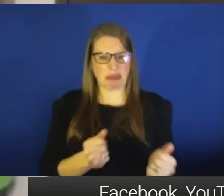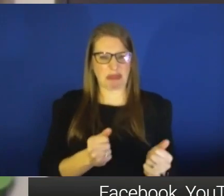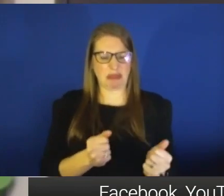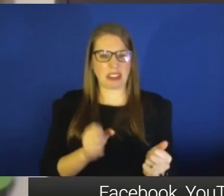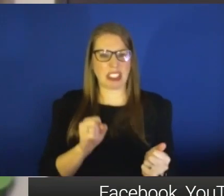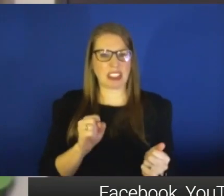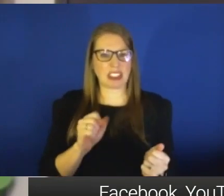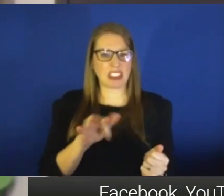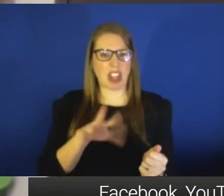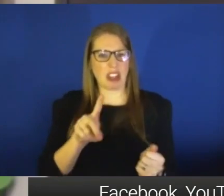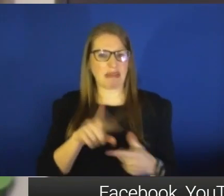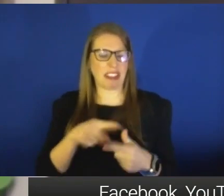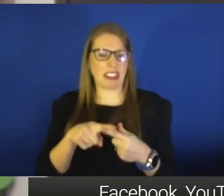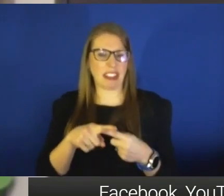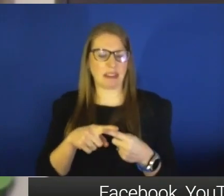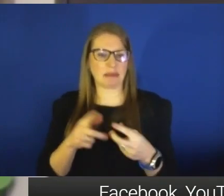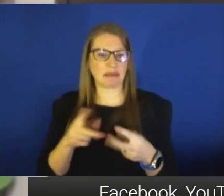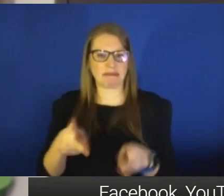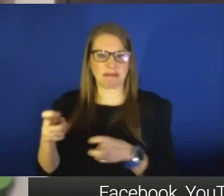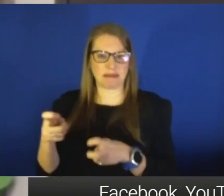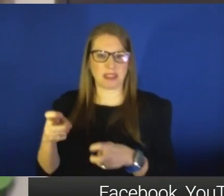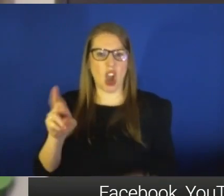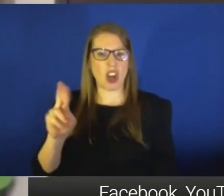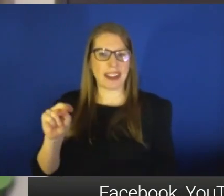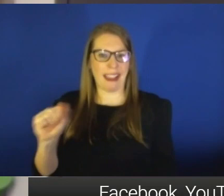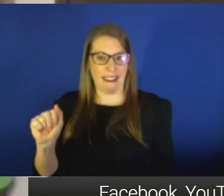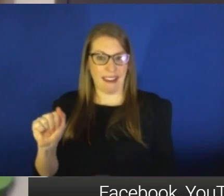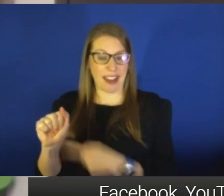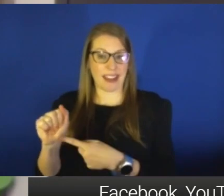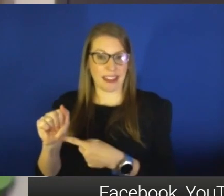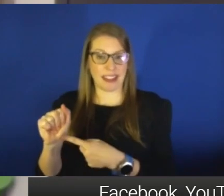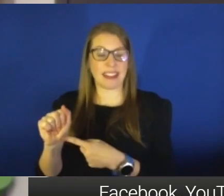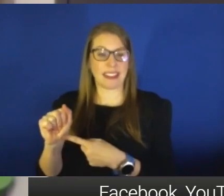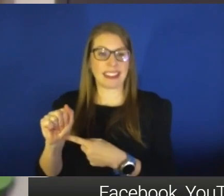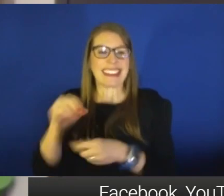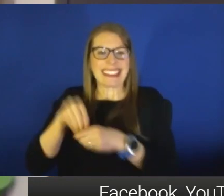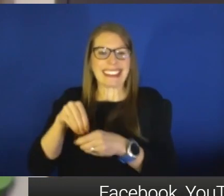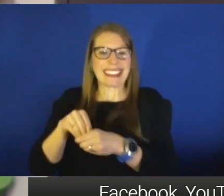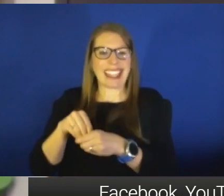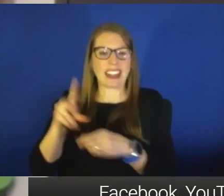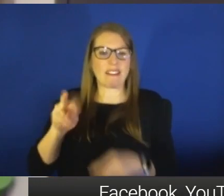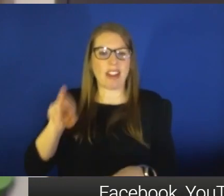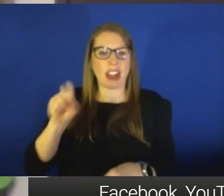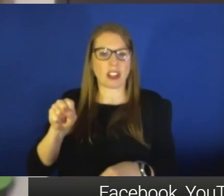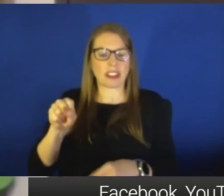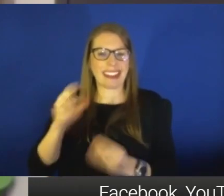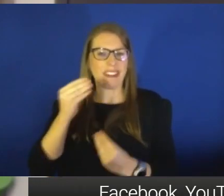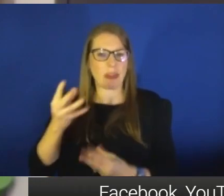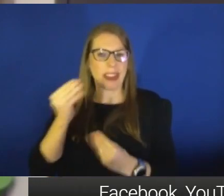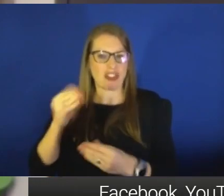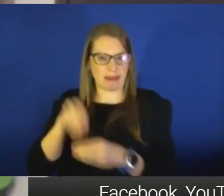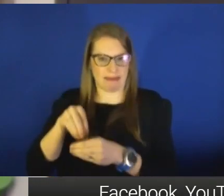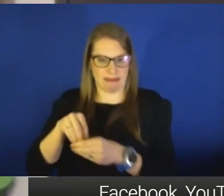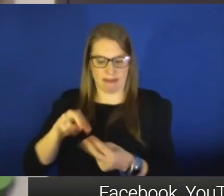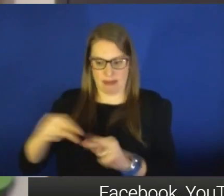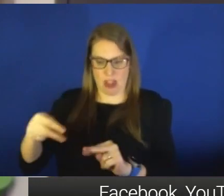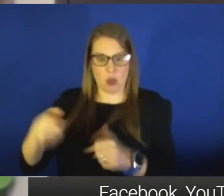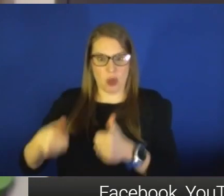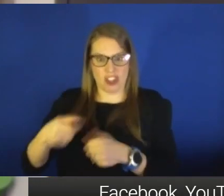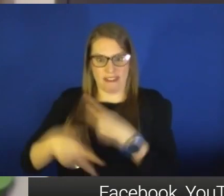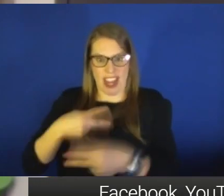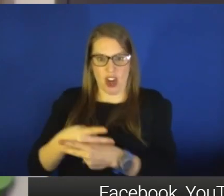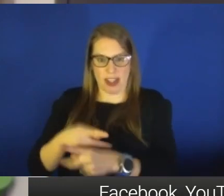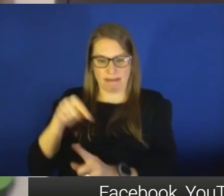the RNA from that. And the RNA is the material that's inside the virus that contains the information about which variant it is.